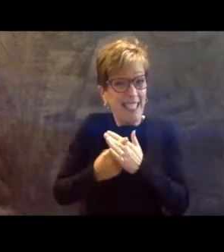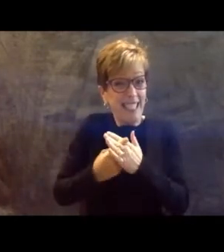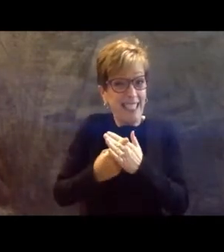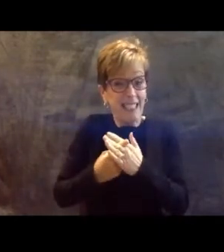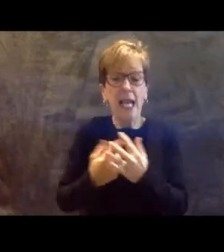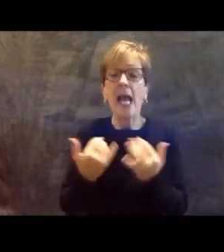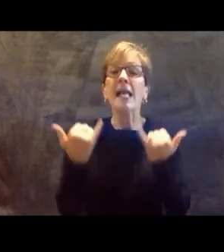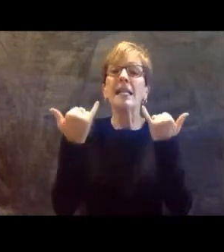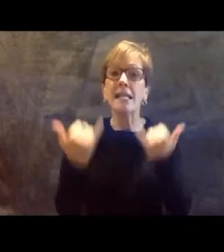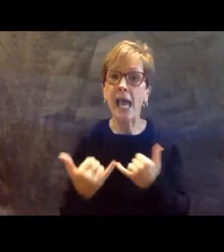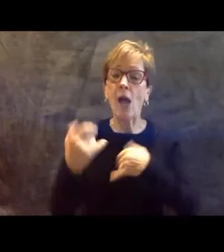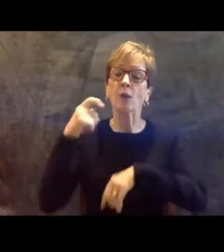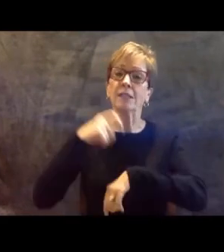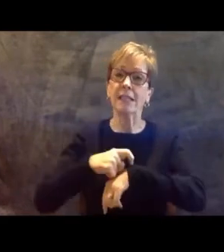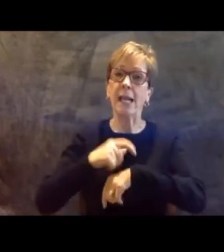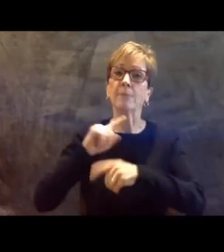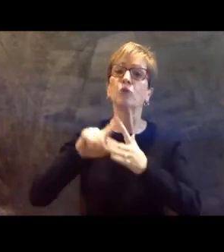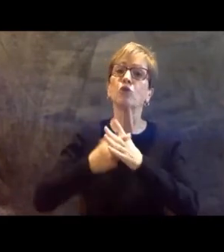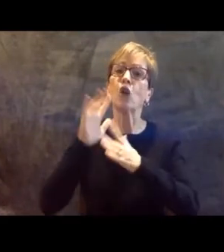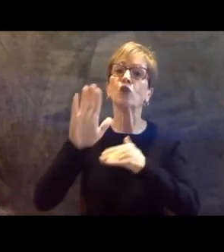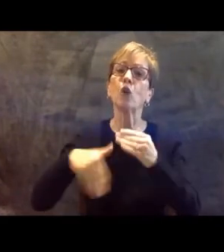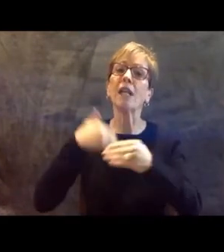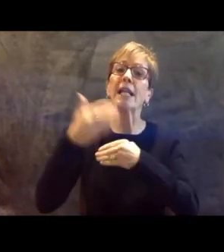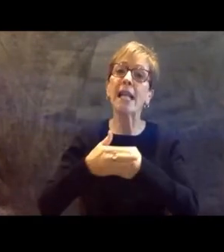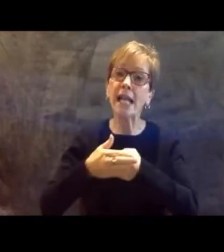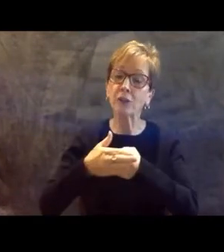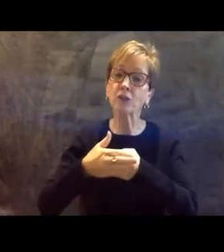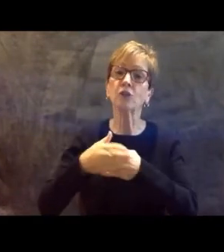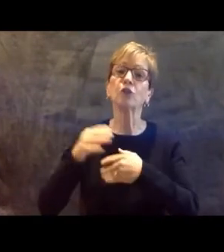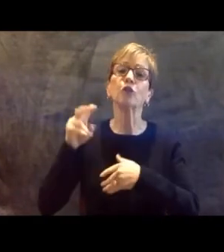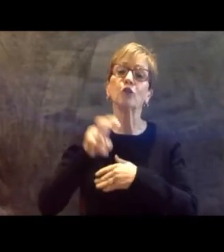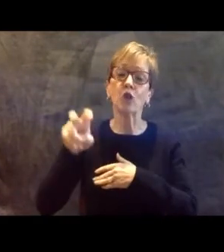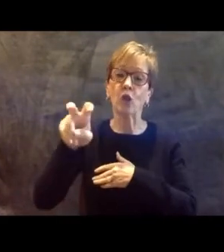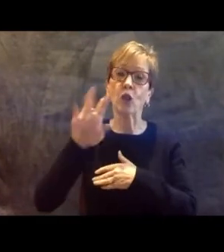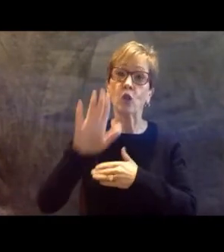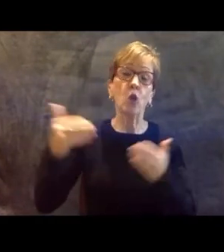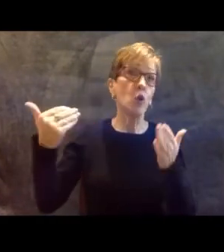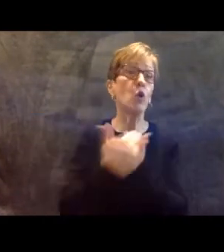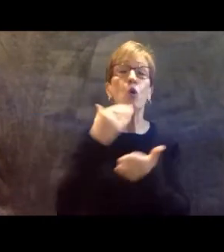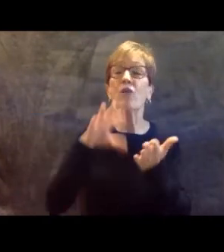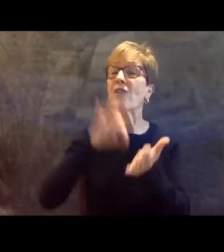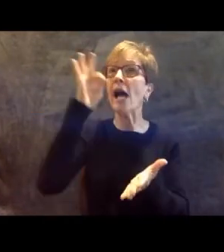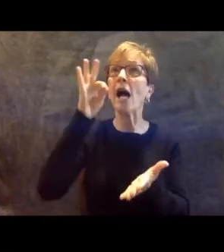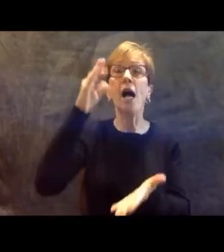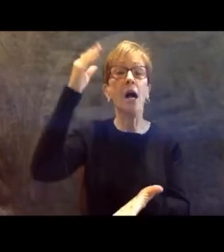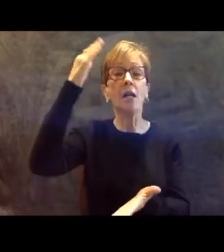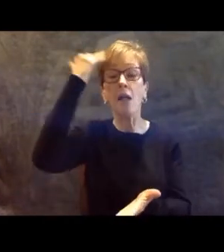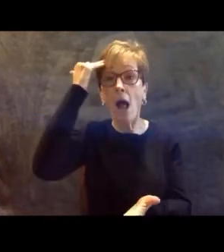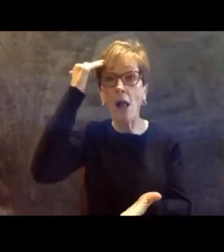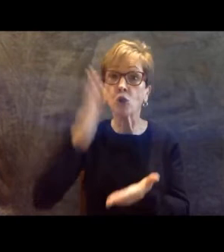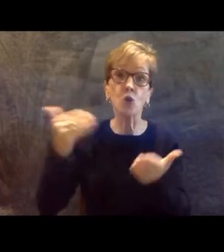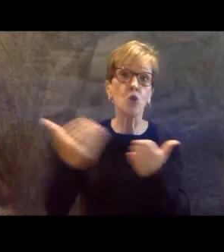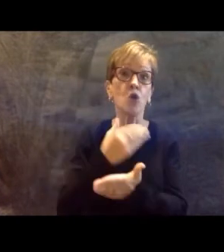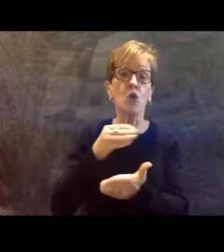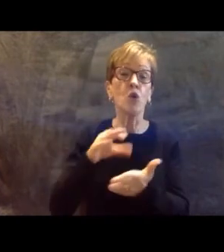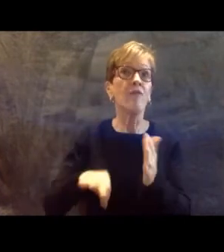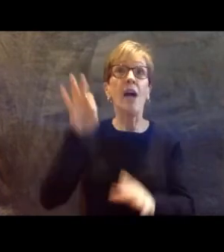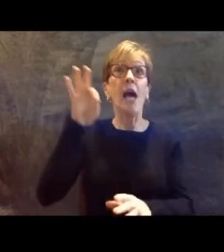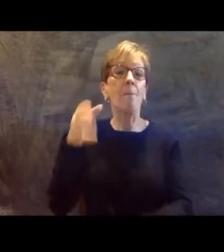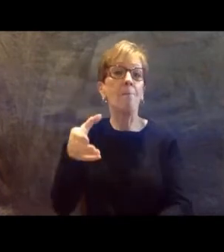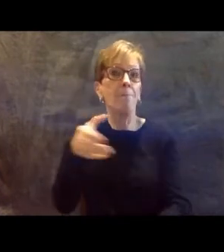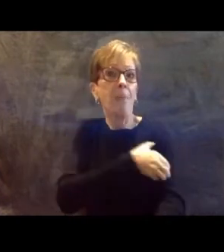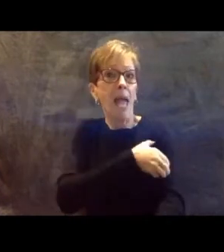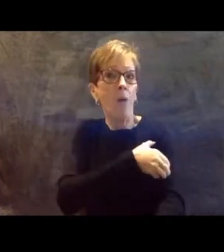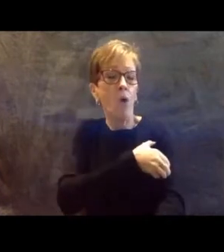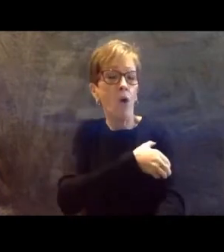start your next journey, to take your newly found knowledge, your newly found power, and take that opportunity